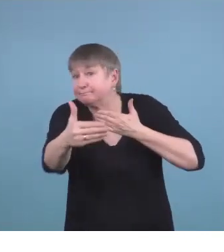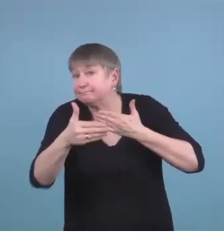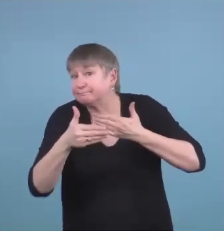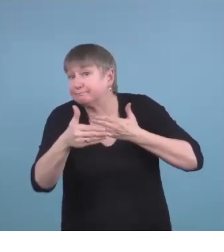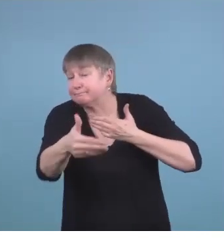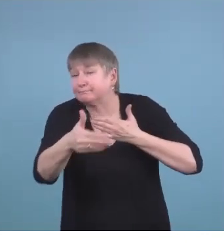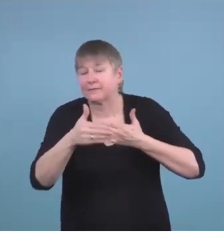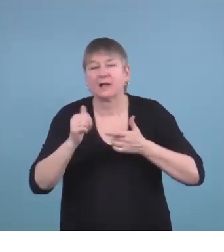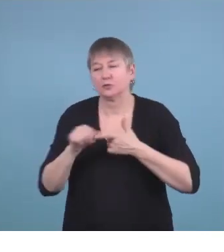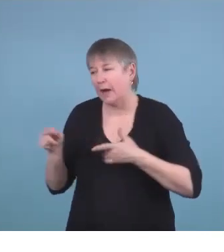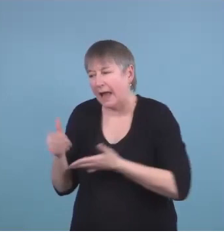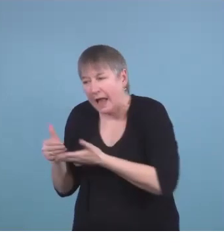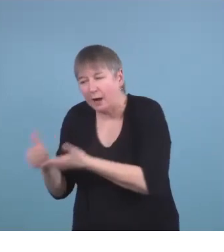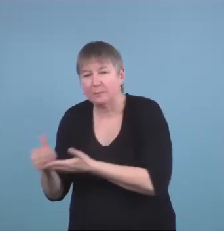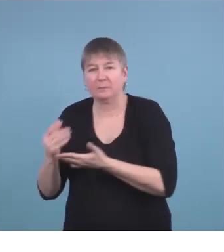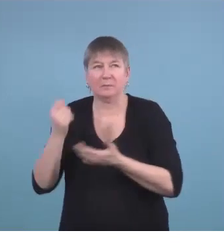the system